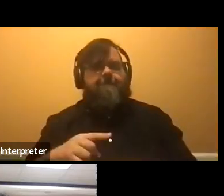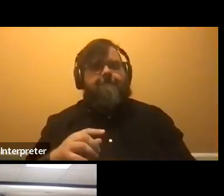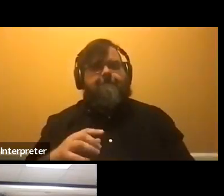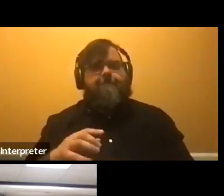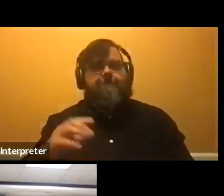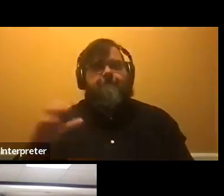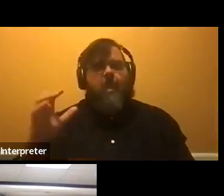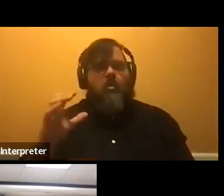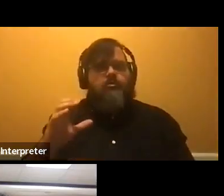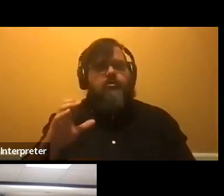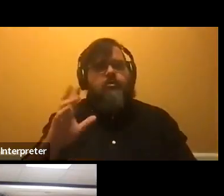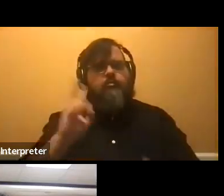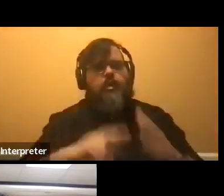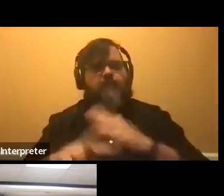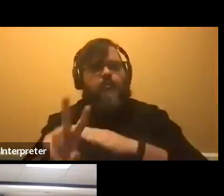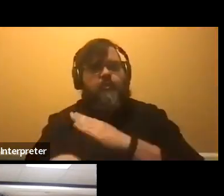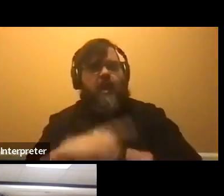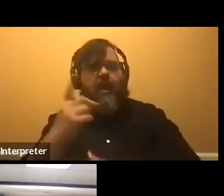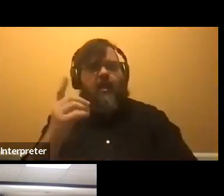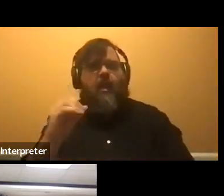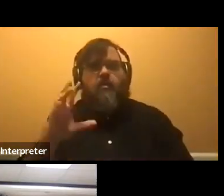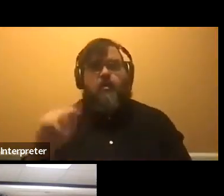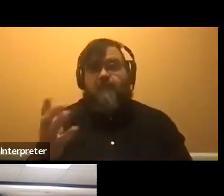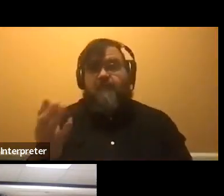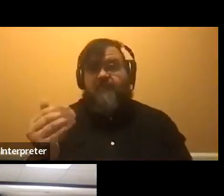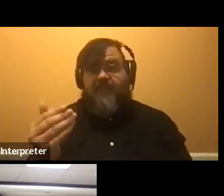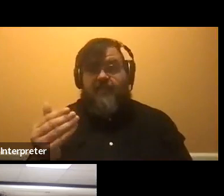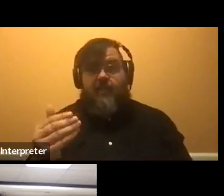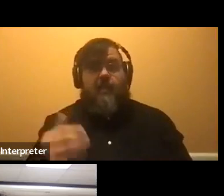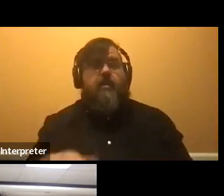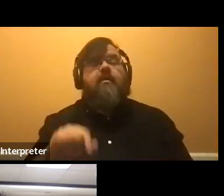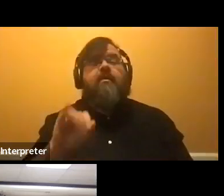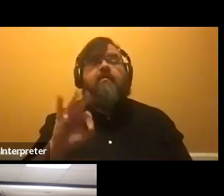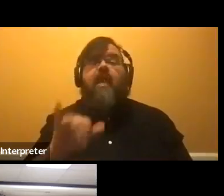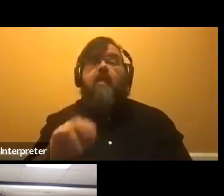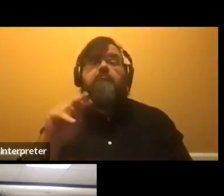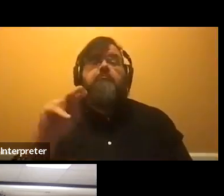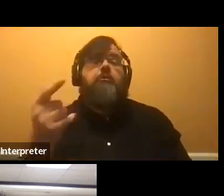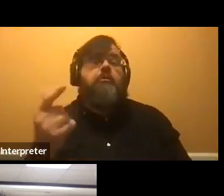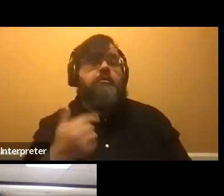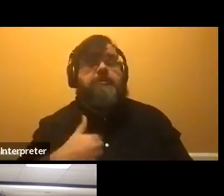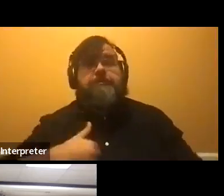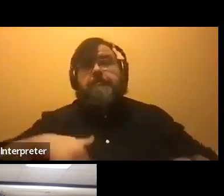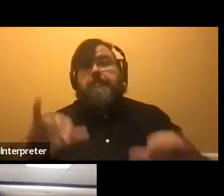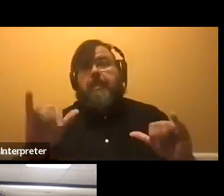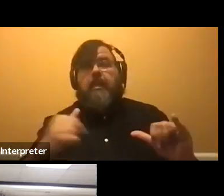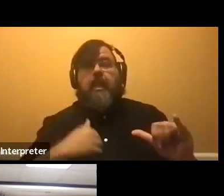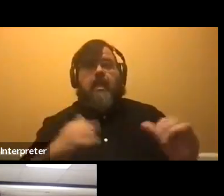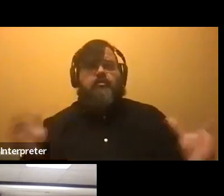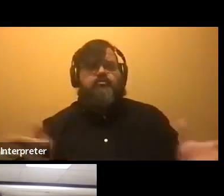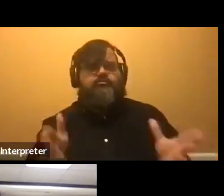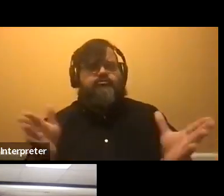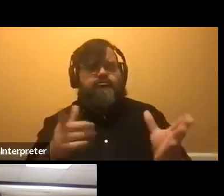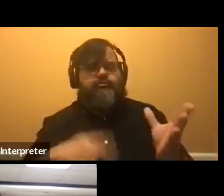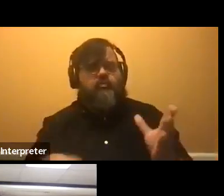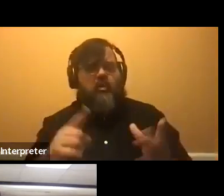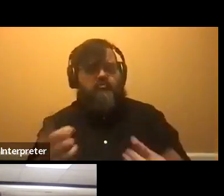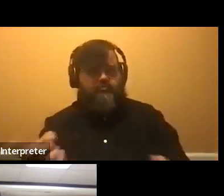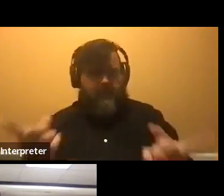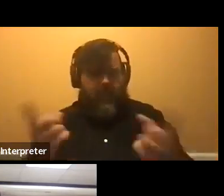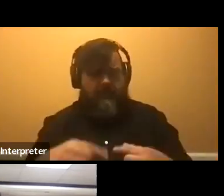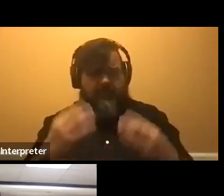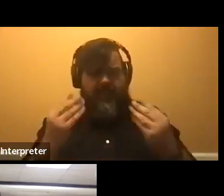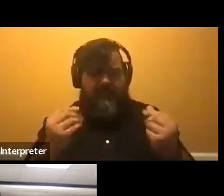October 15th. Um, if that date does not work in your schedule, I would still encourage you guys to visit campus. Um,